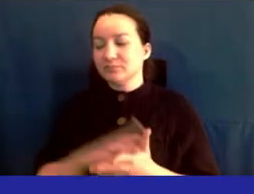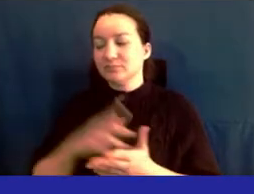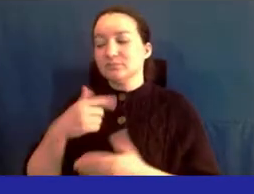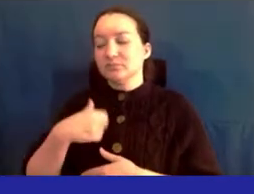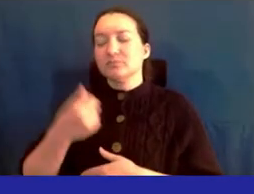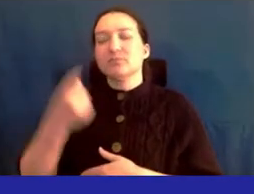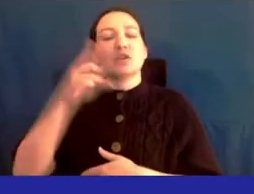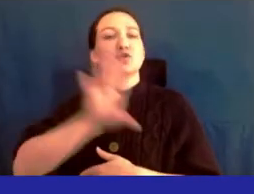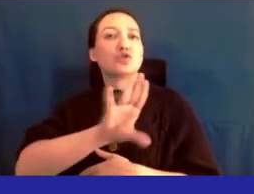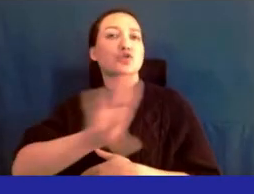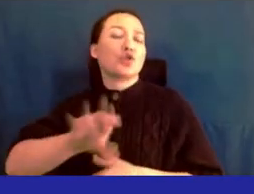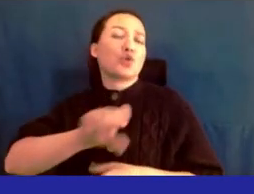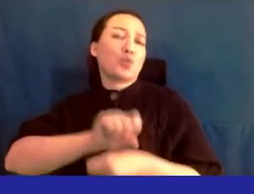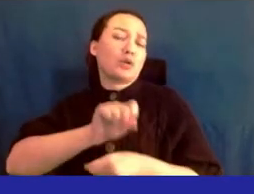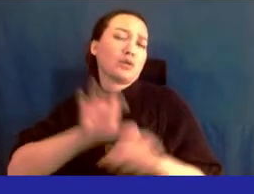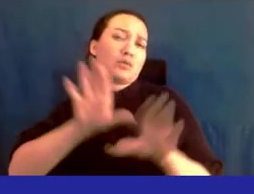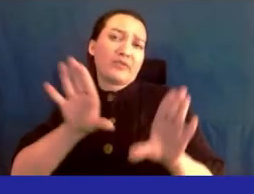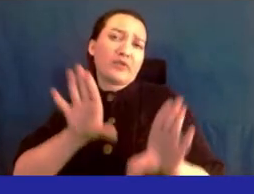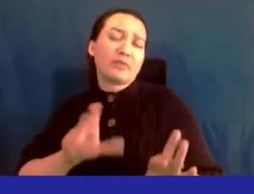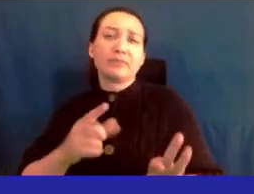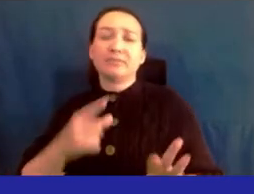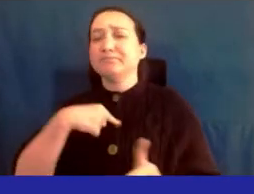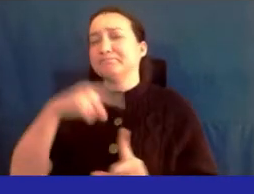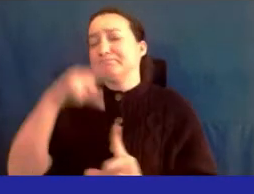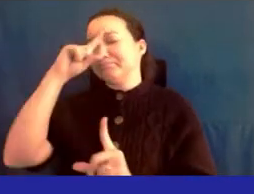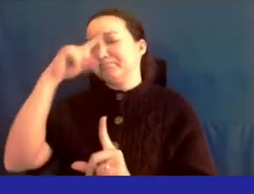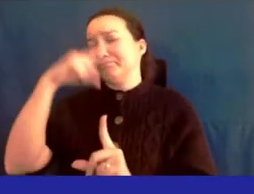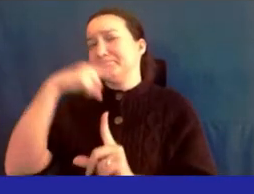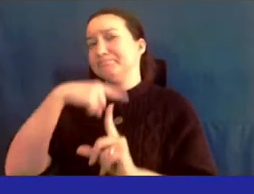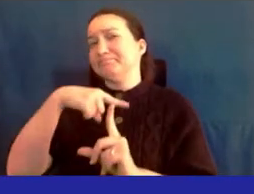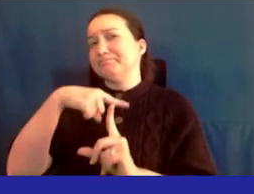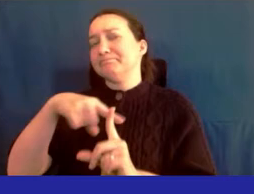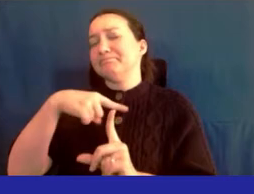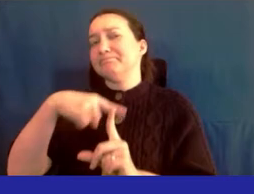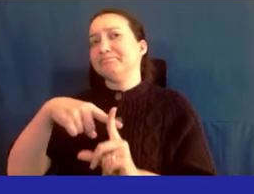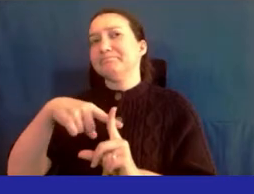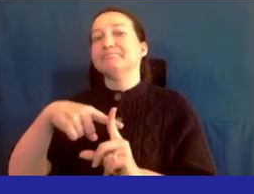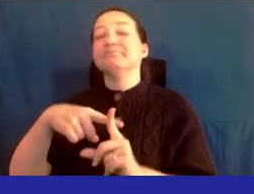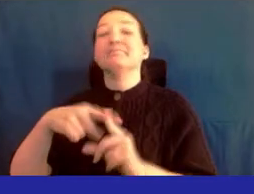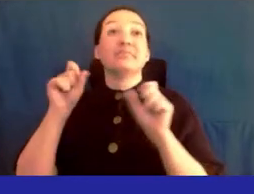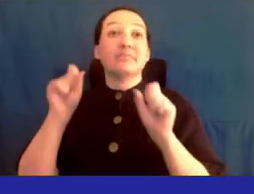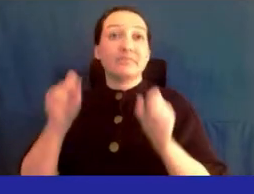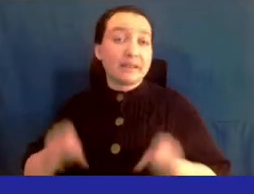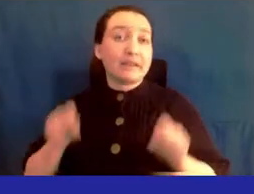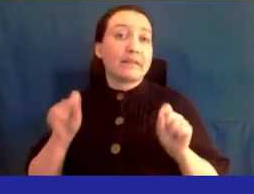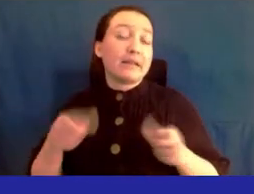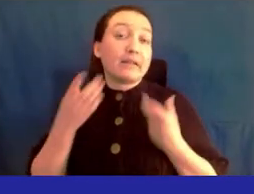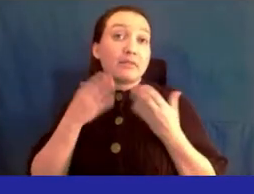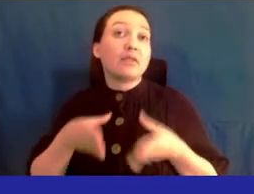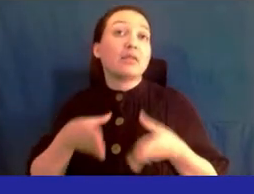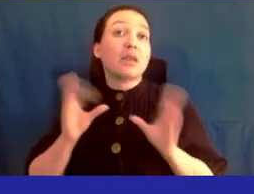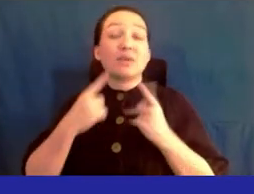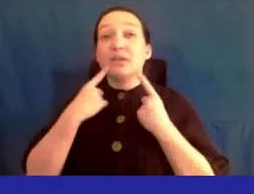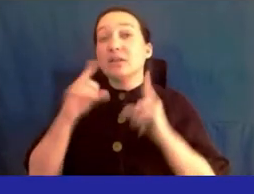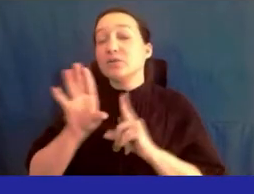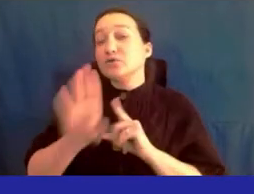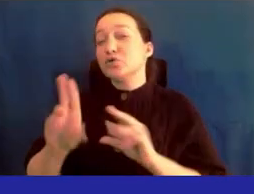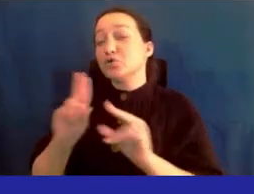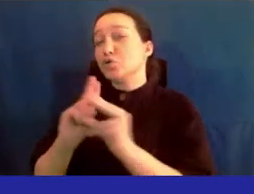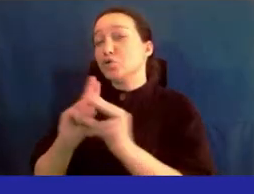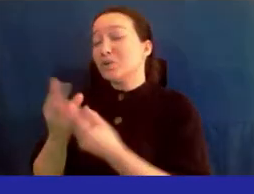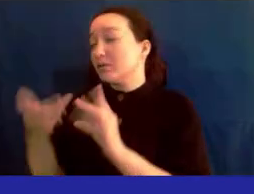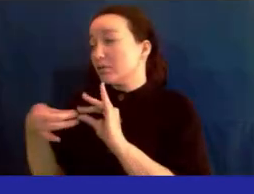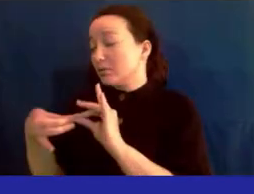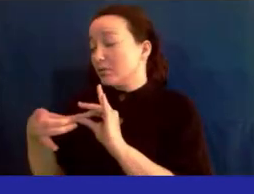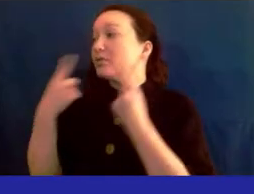the great work that you do, and I'm hopeful that when we get to announce with your union sort